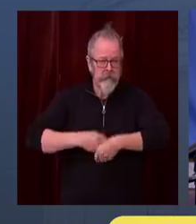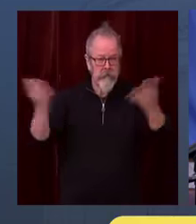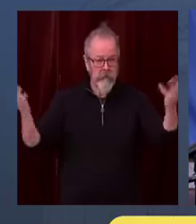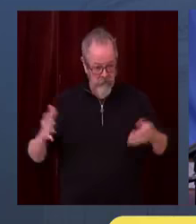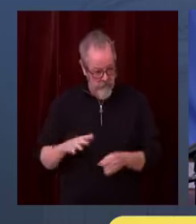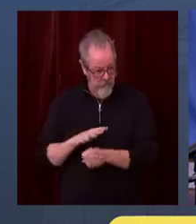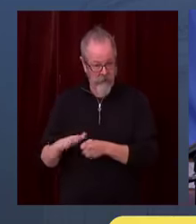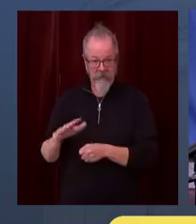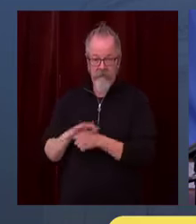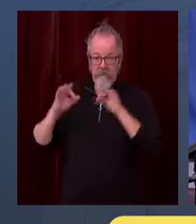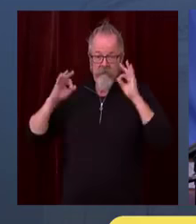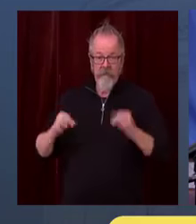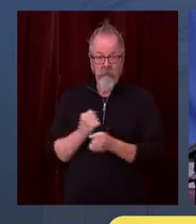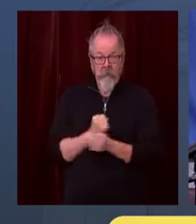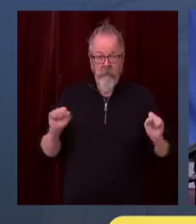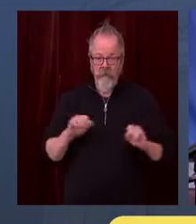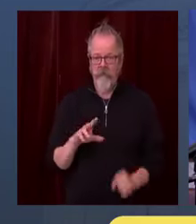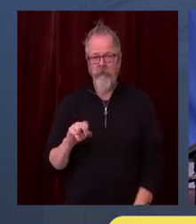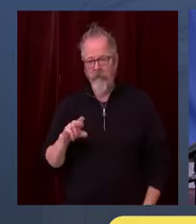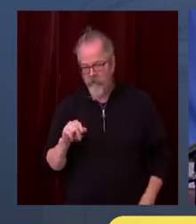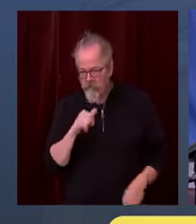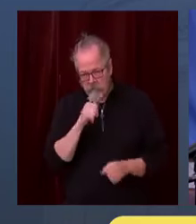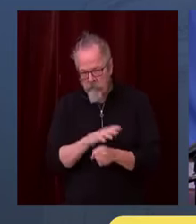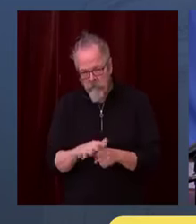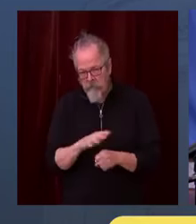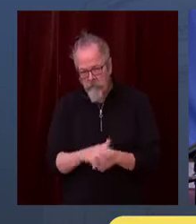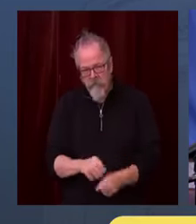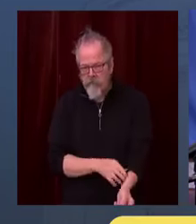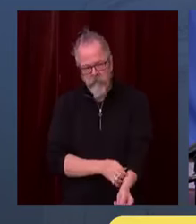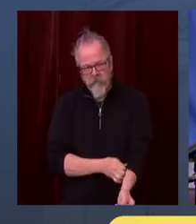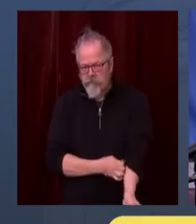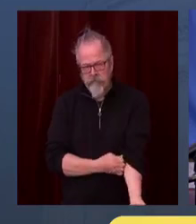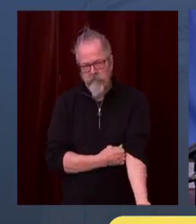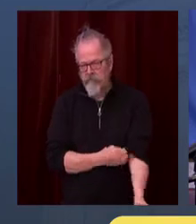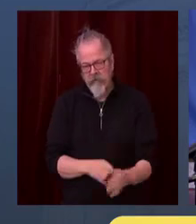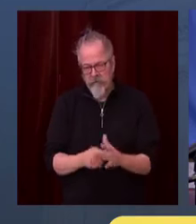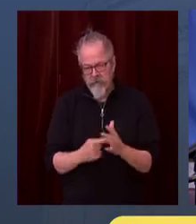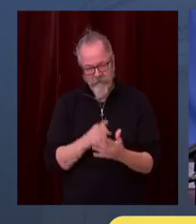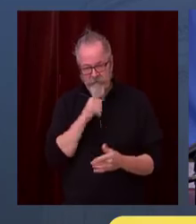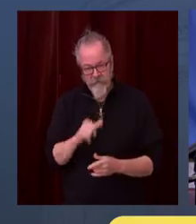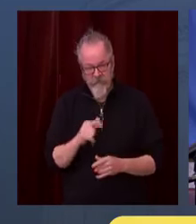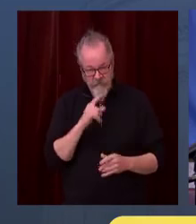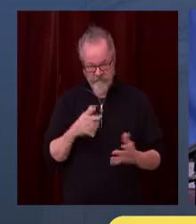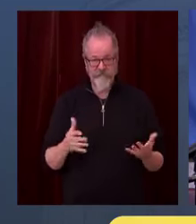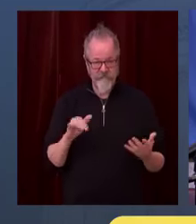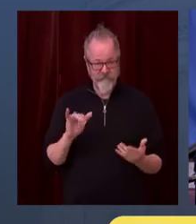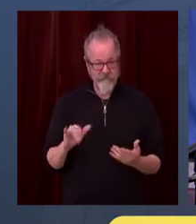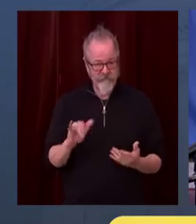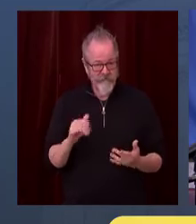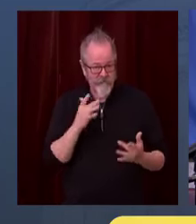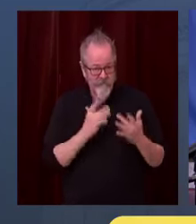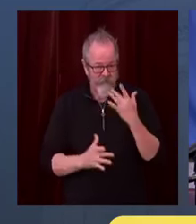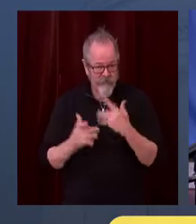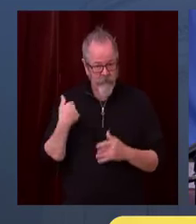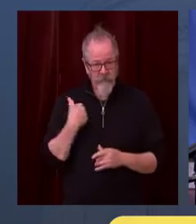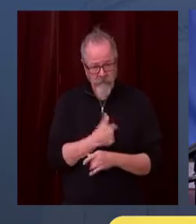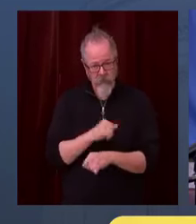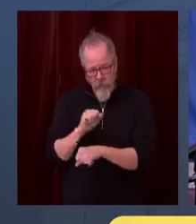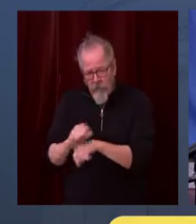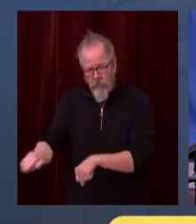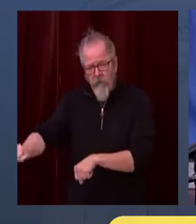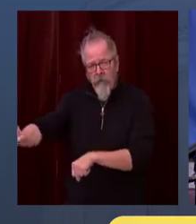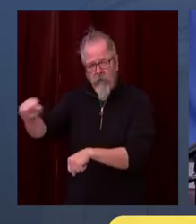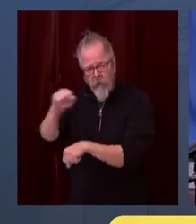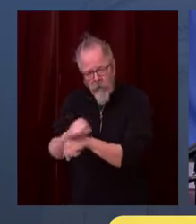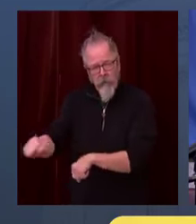And I'm going to redouble my efforts, and I hope everybody who's listening to this will redouble your efforts, to get the federal government to step up to the